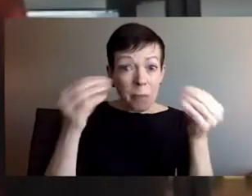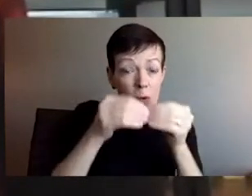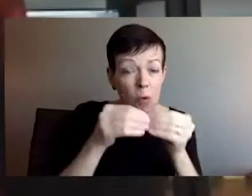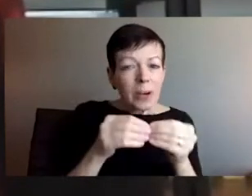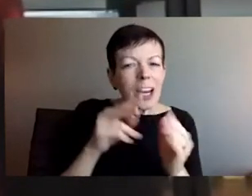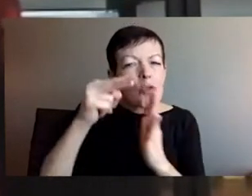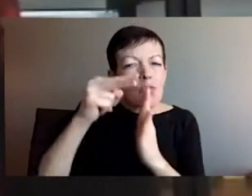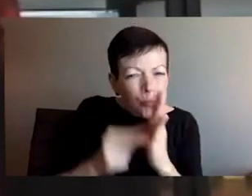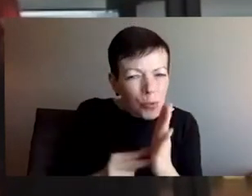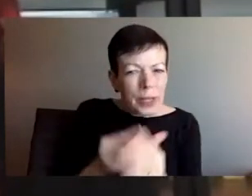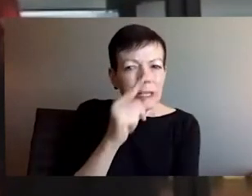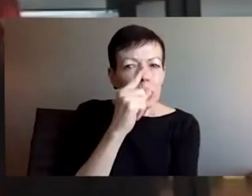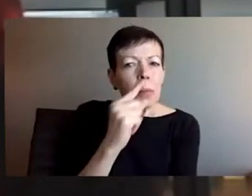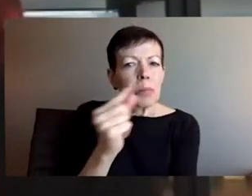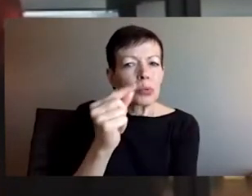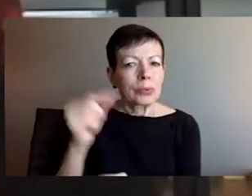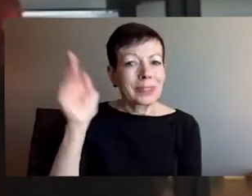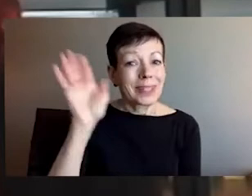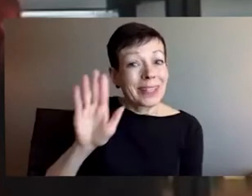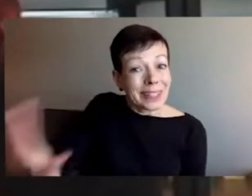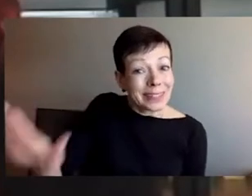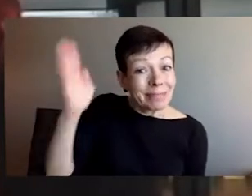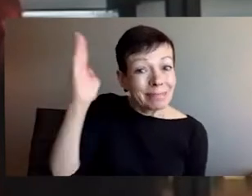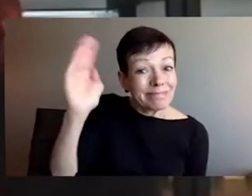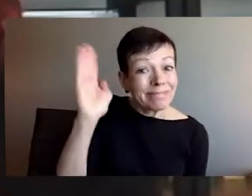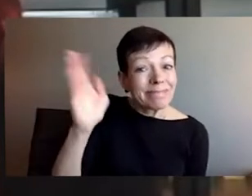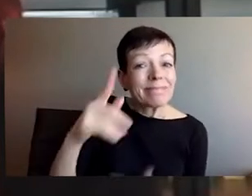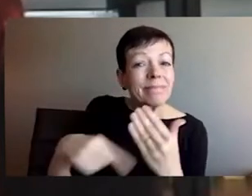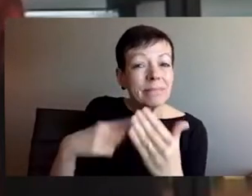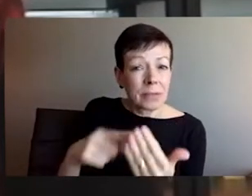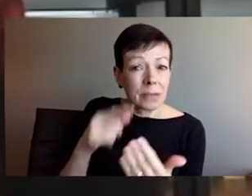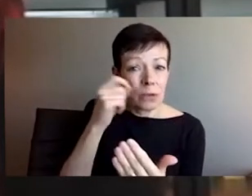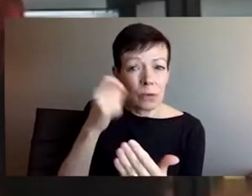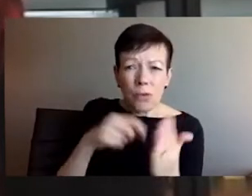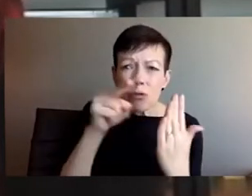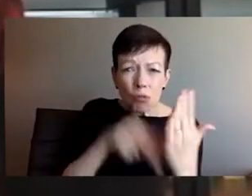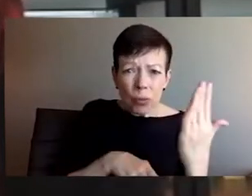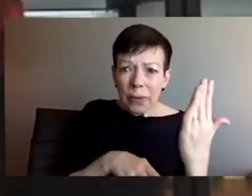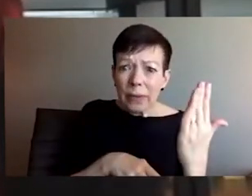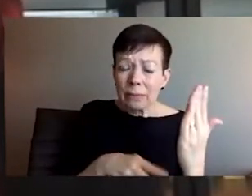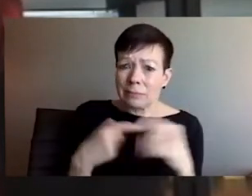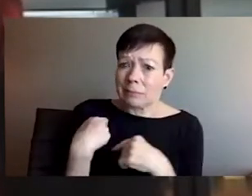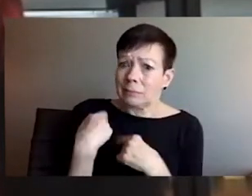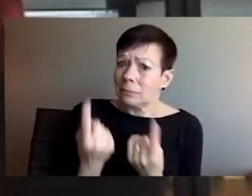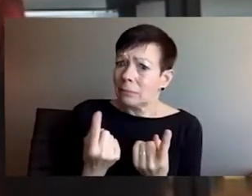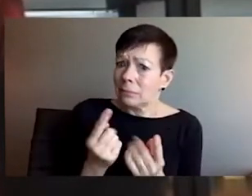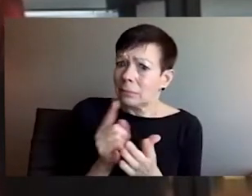on this given the way in which the Kremlin has, has framed the issue. Um,